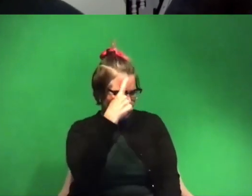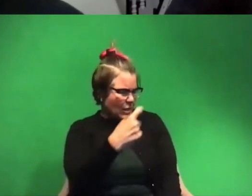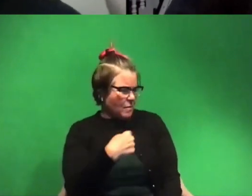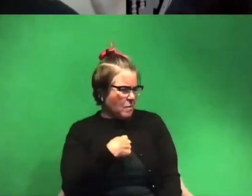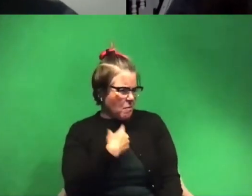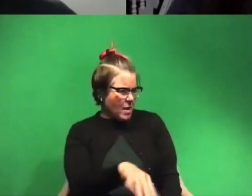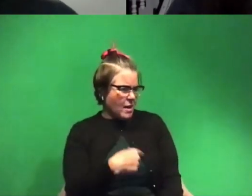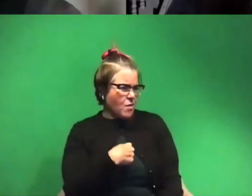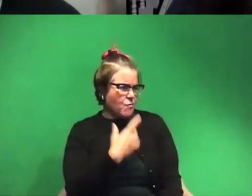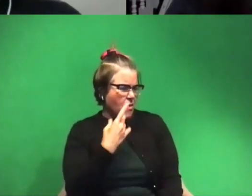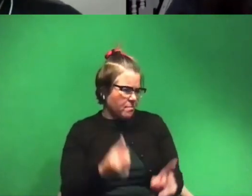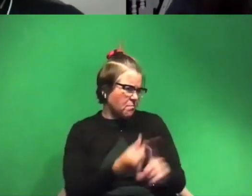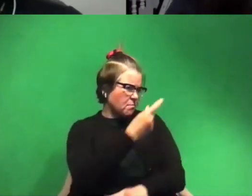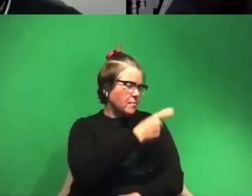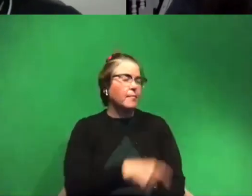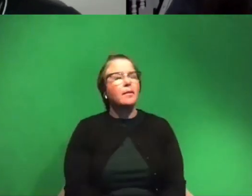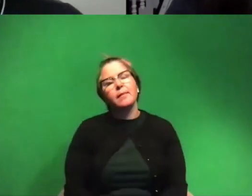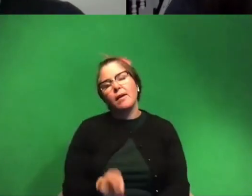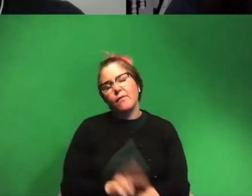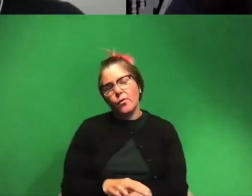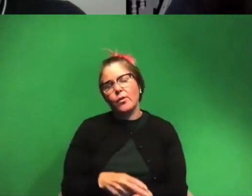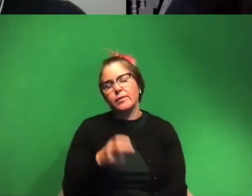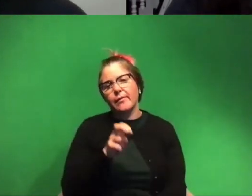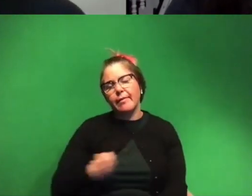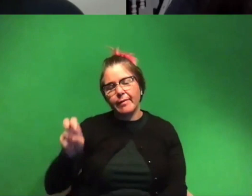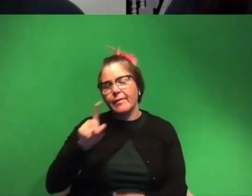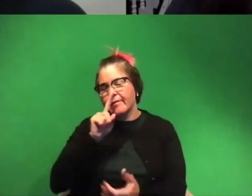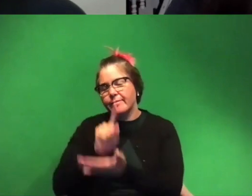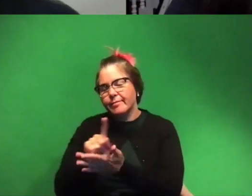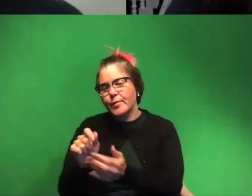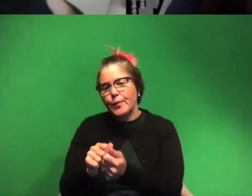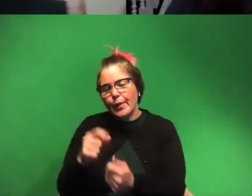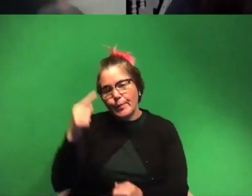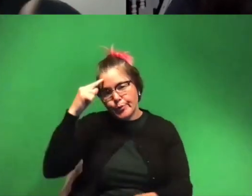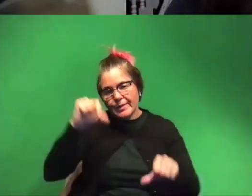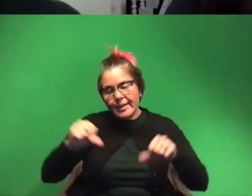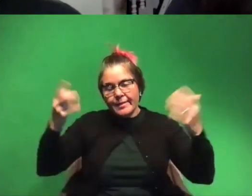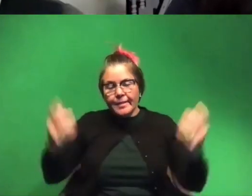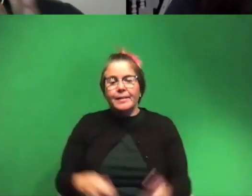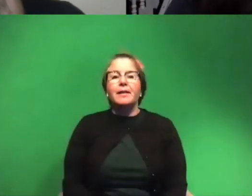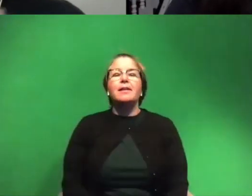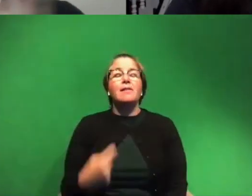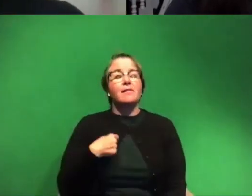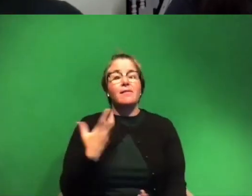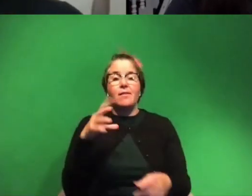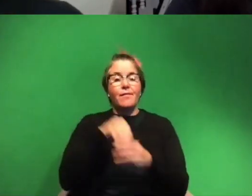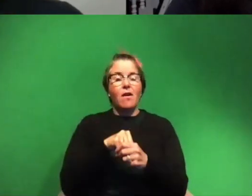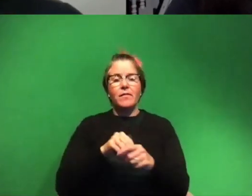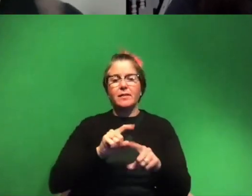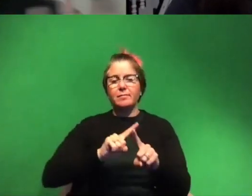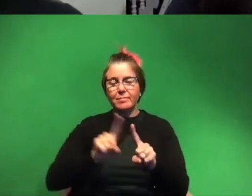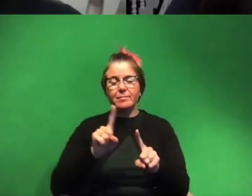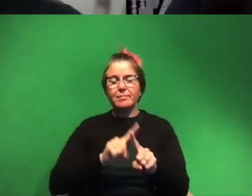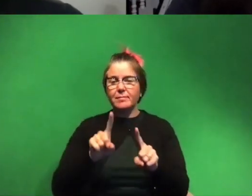like something else completely but of course i ended up falling in love with neuroscience and so i've been involved in so many different